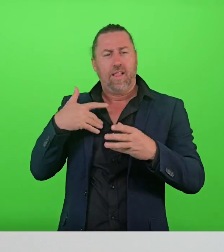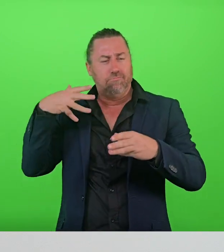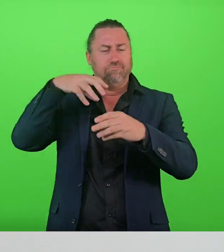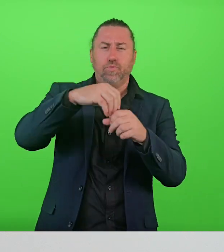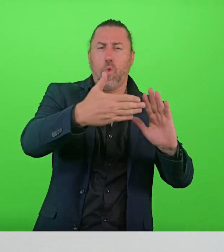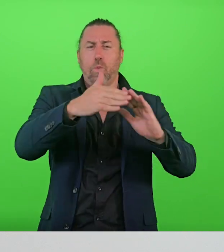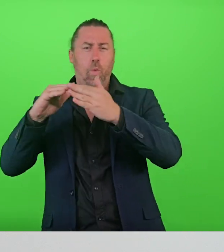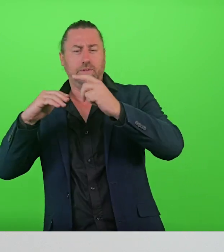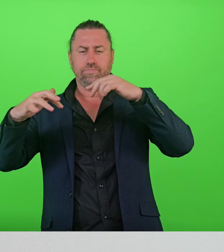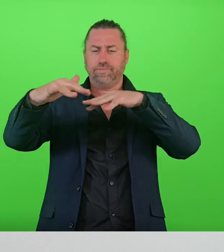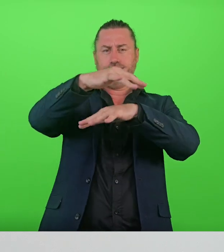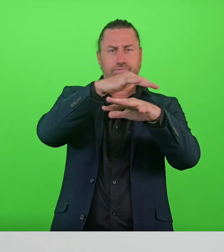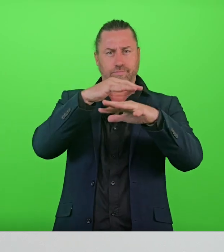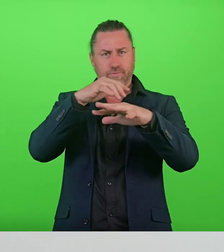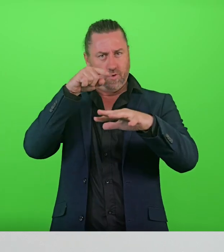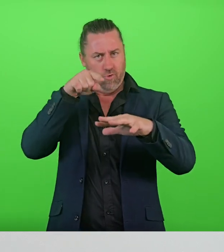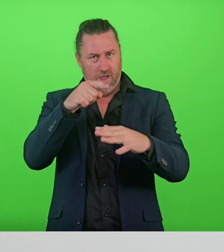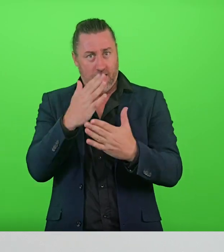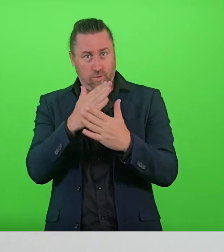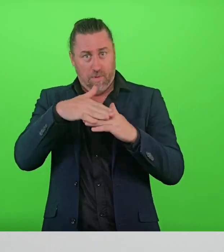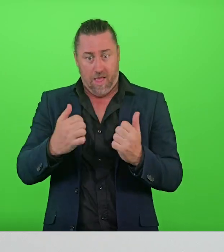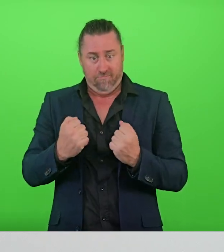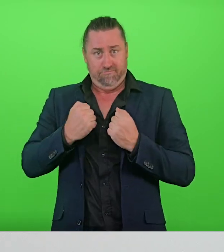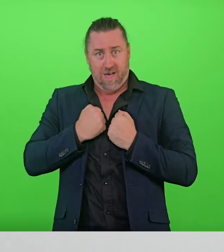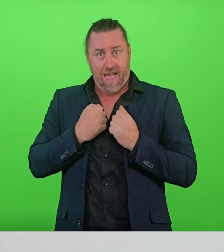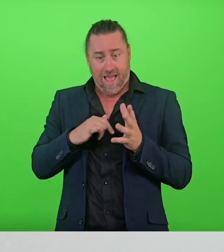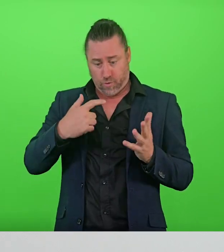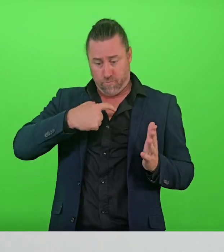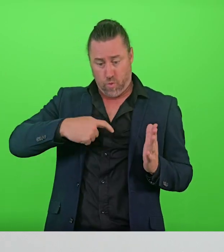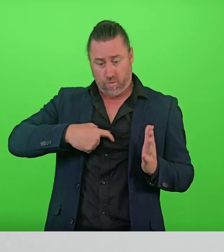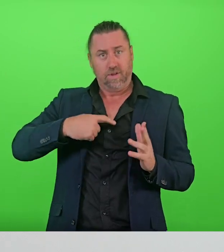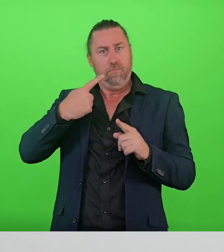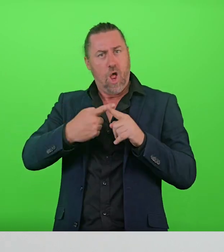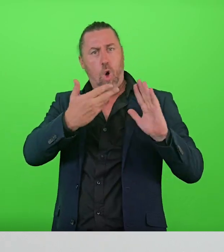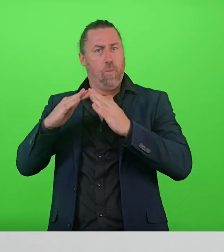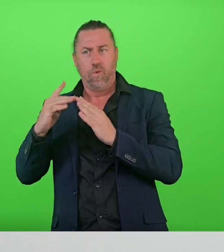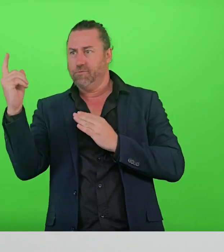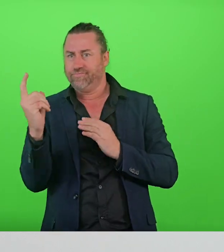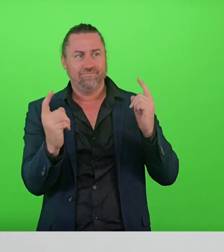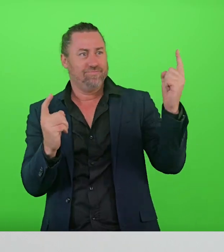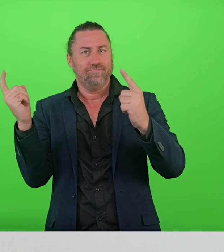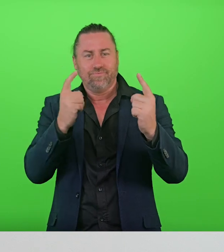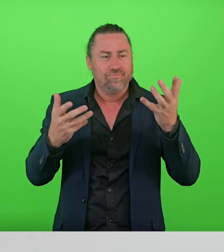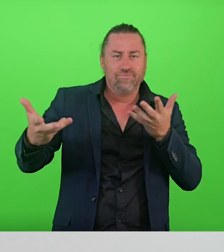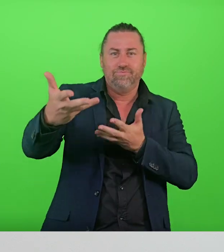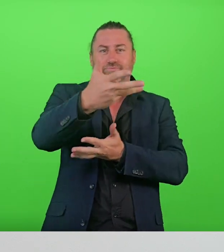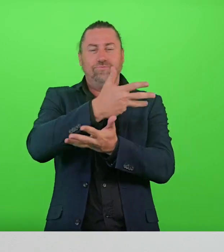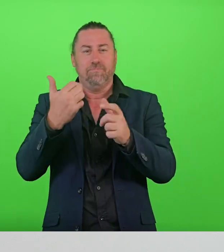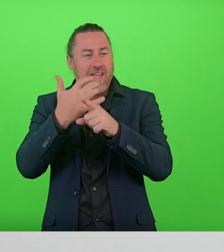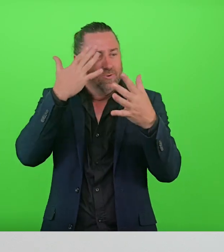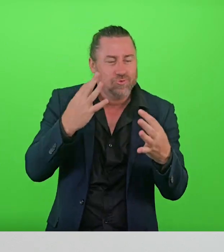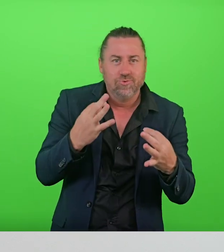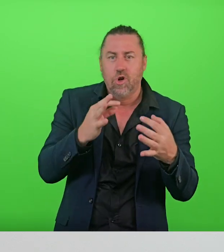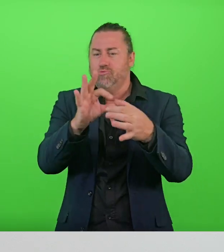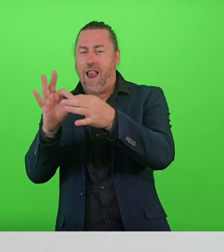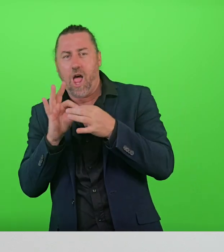mental health and wellbeing underpins our individual and our collective abilities to make decisions, build relationships and help shape